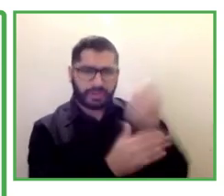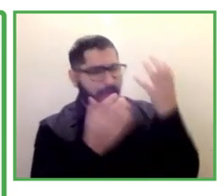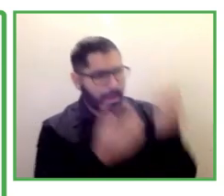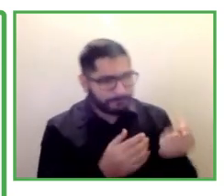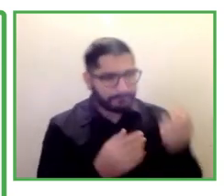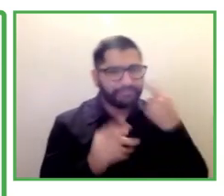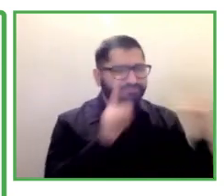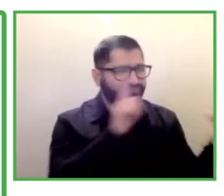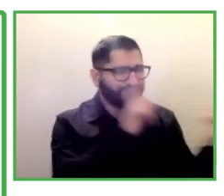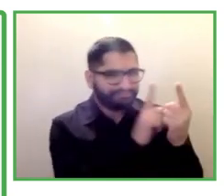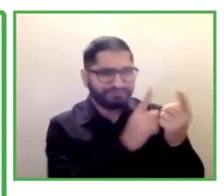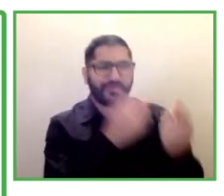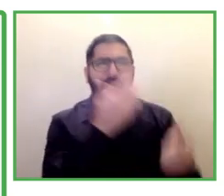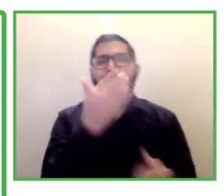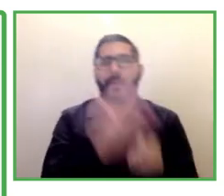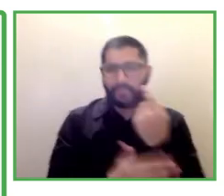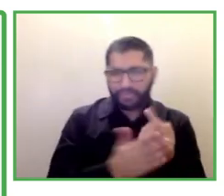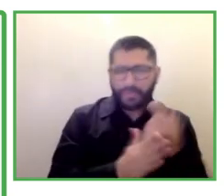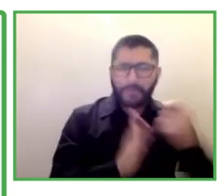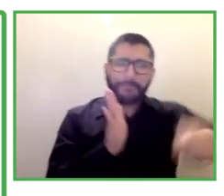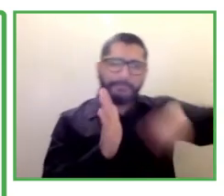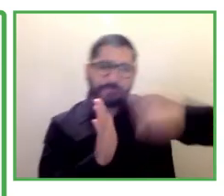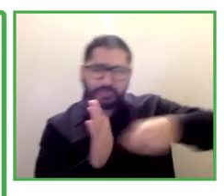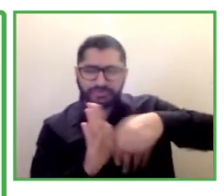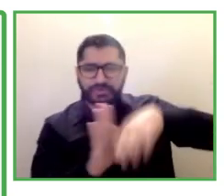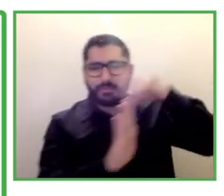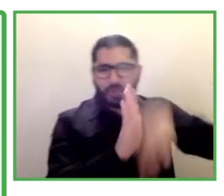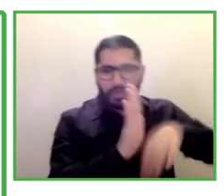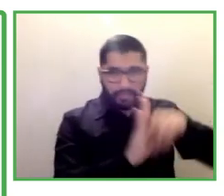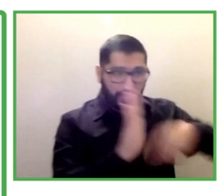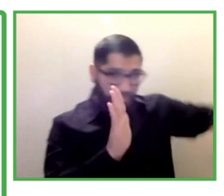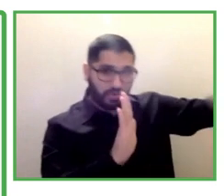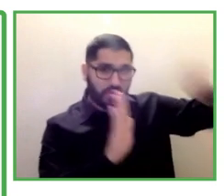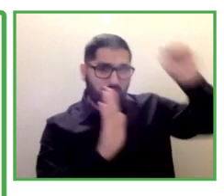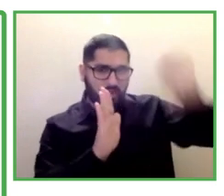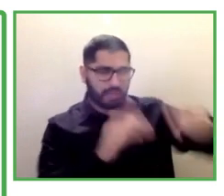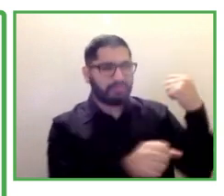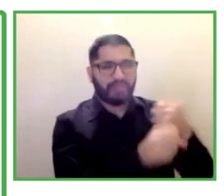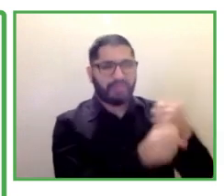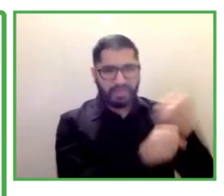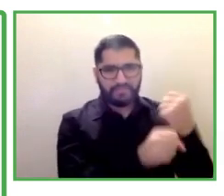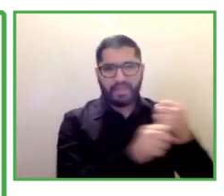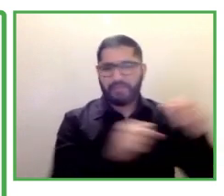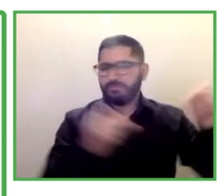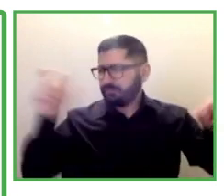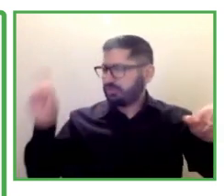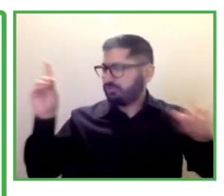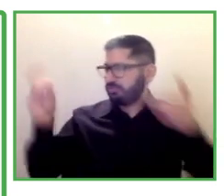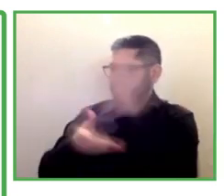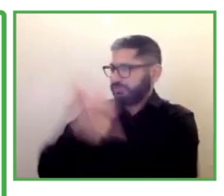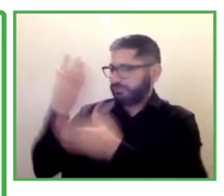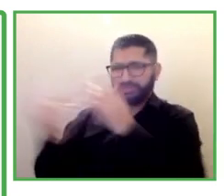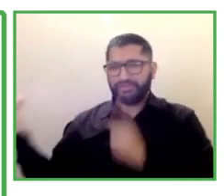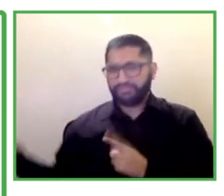there's meaningful work provided to each individual in turn we also have fantastic commitment and support from the universities